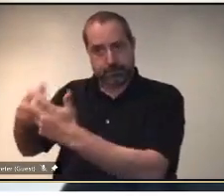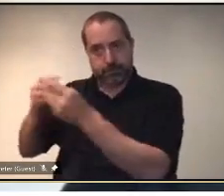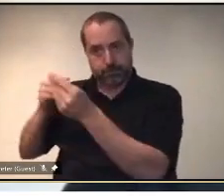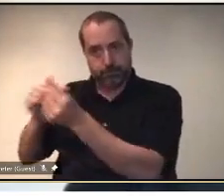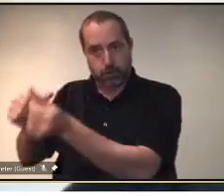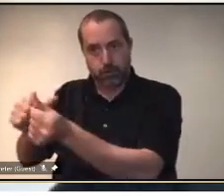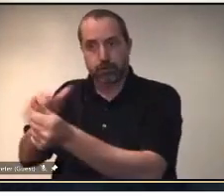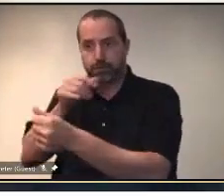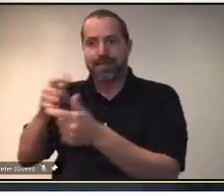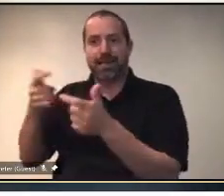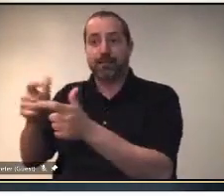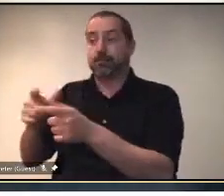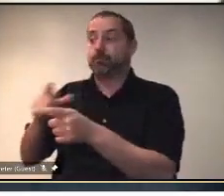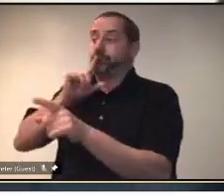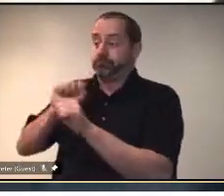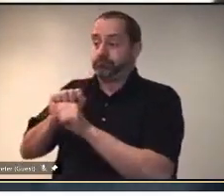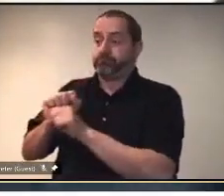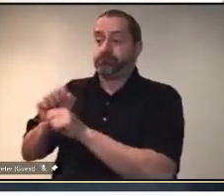wanted to touch on on that?